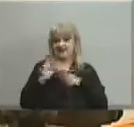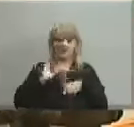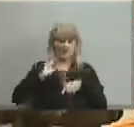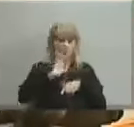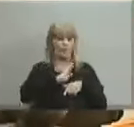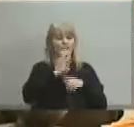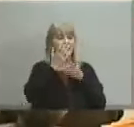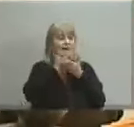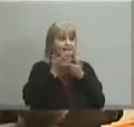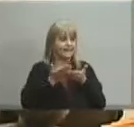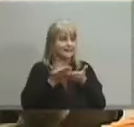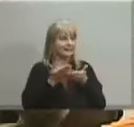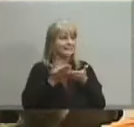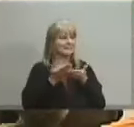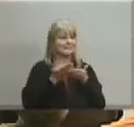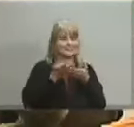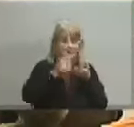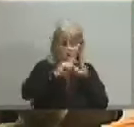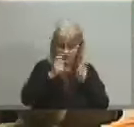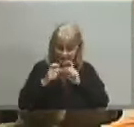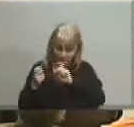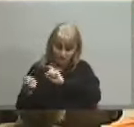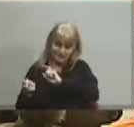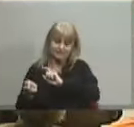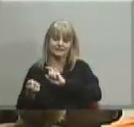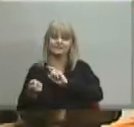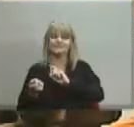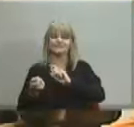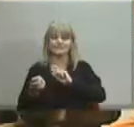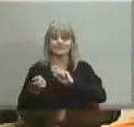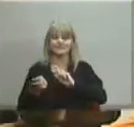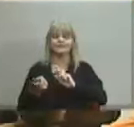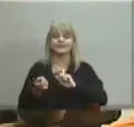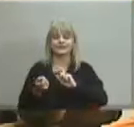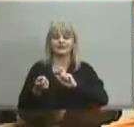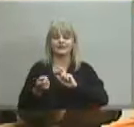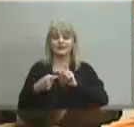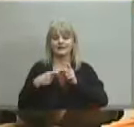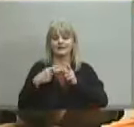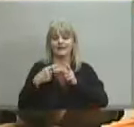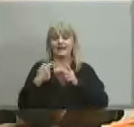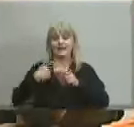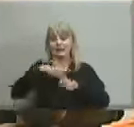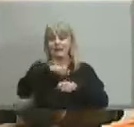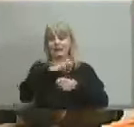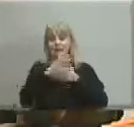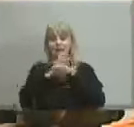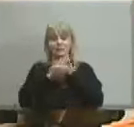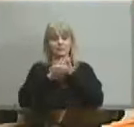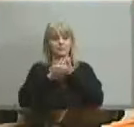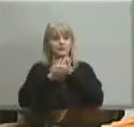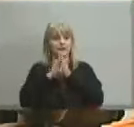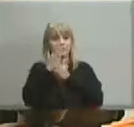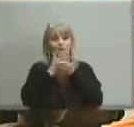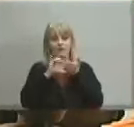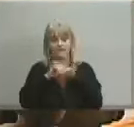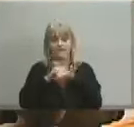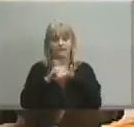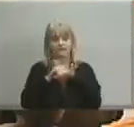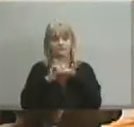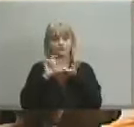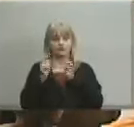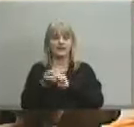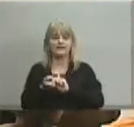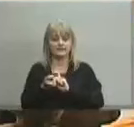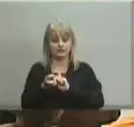changing um and we we will you know be a part of that change so thank you okay thank